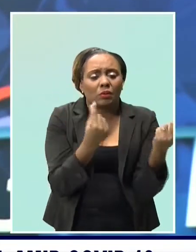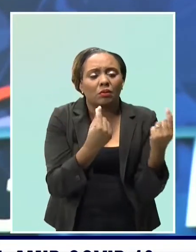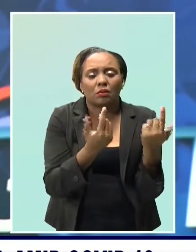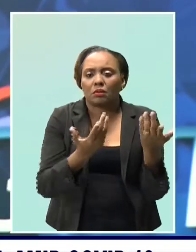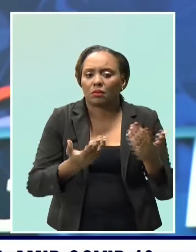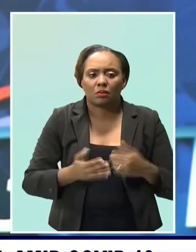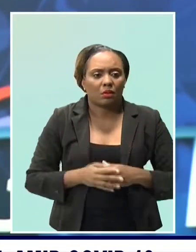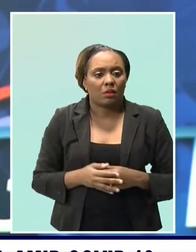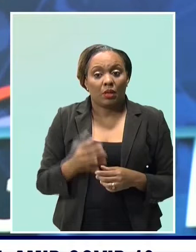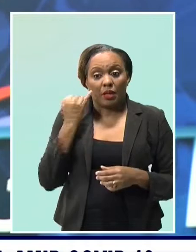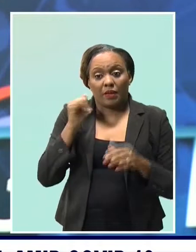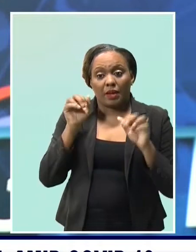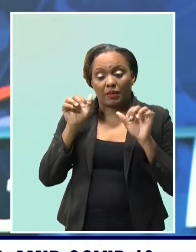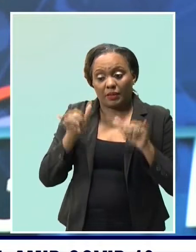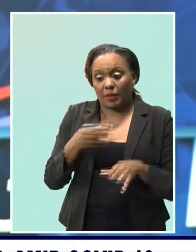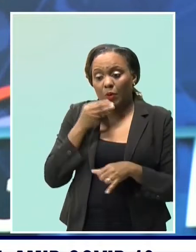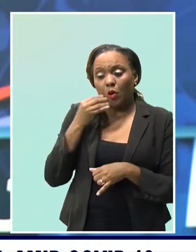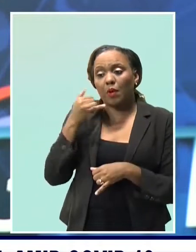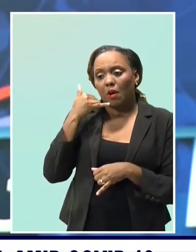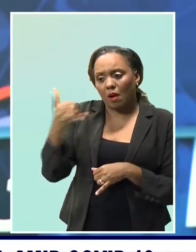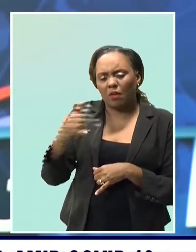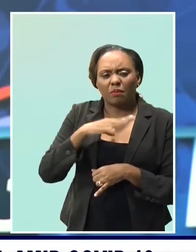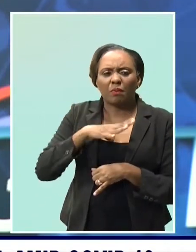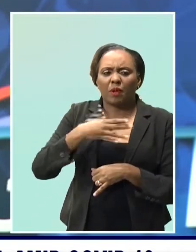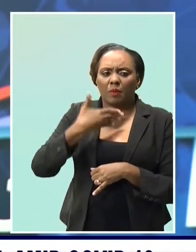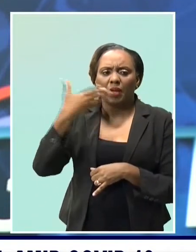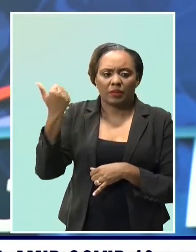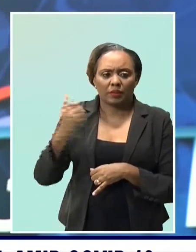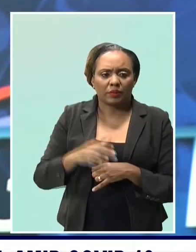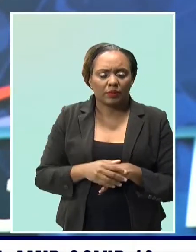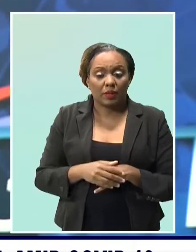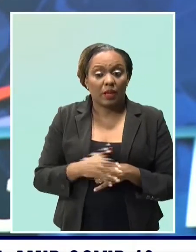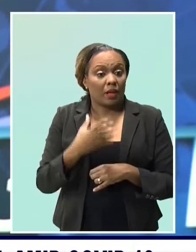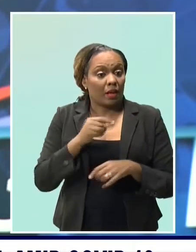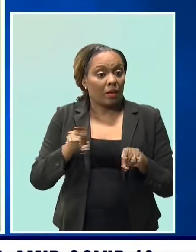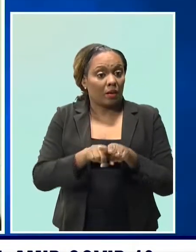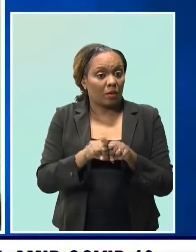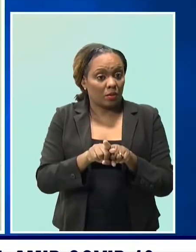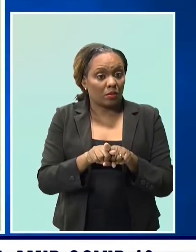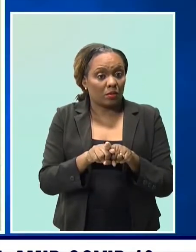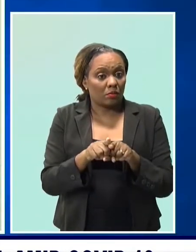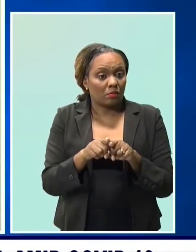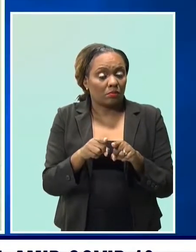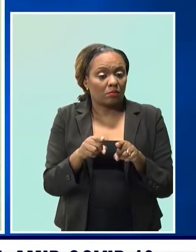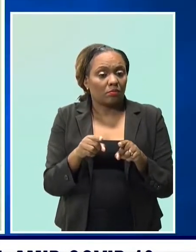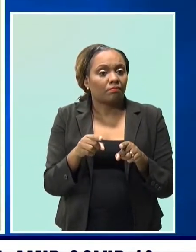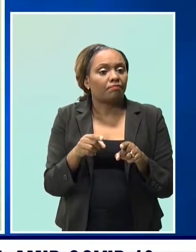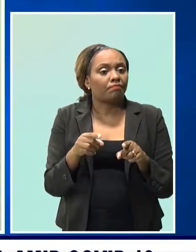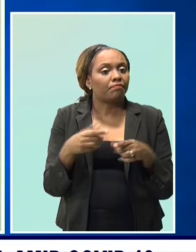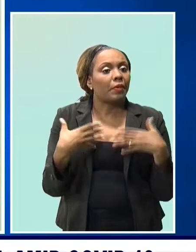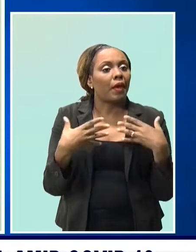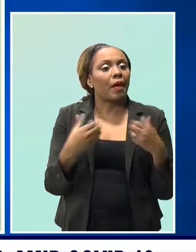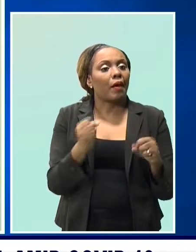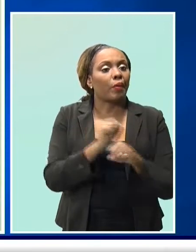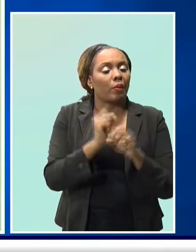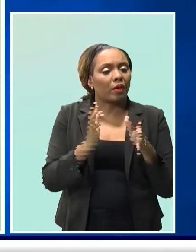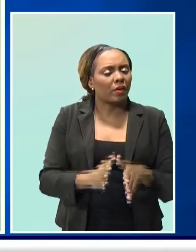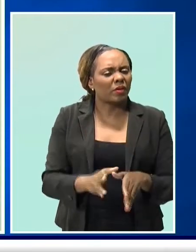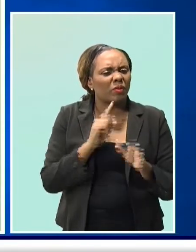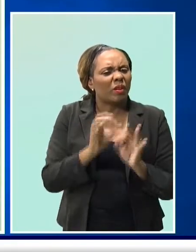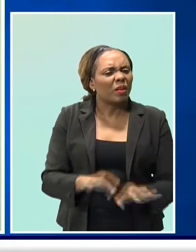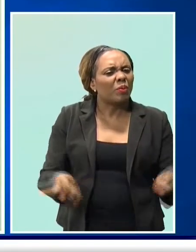Dr. Sobers says ensuring the safety of health care workers is crucial. We can bring in things like ventilators,